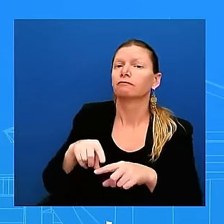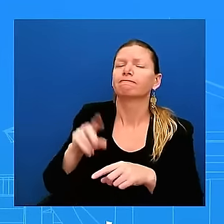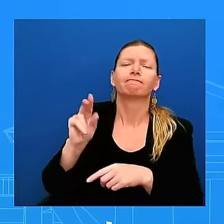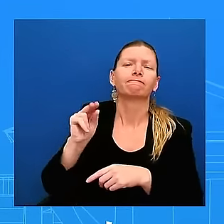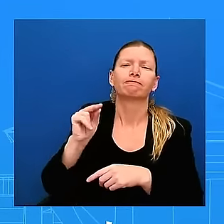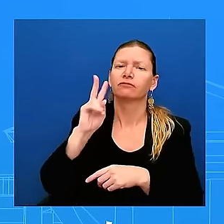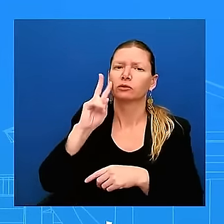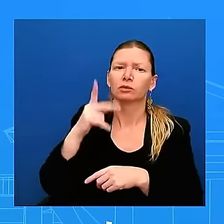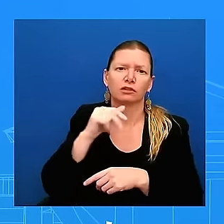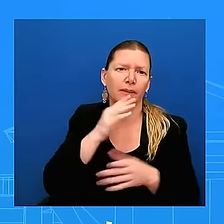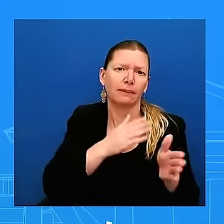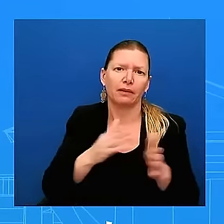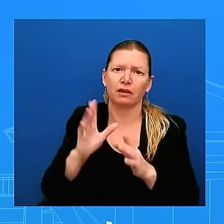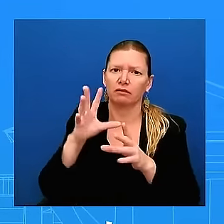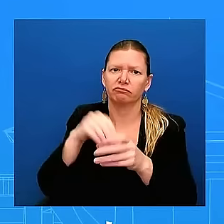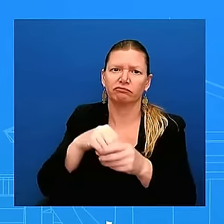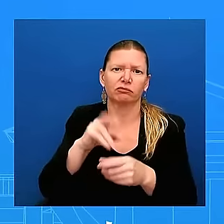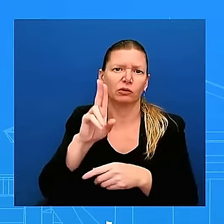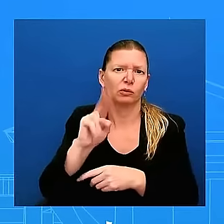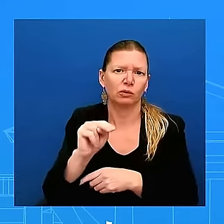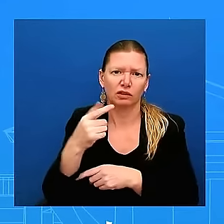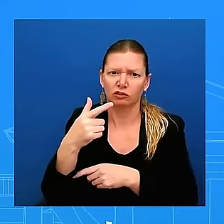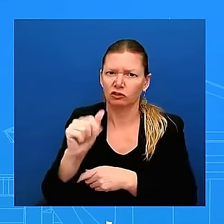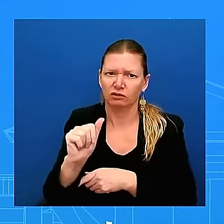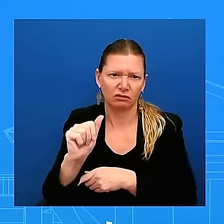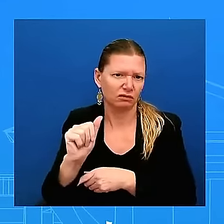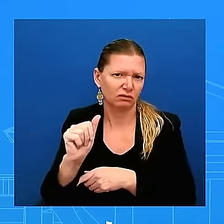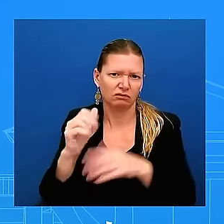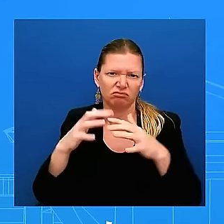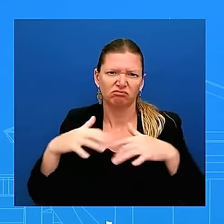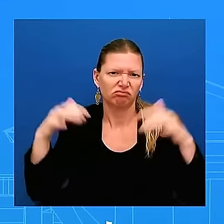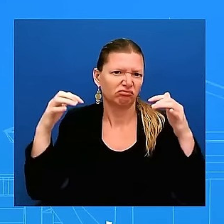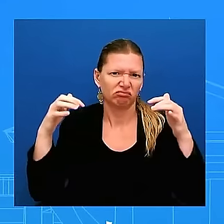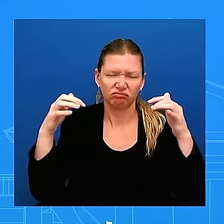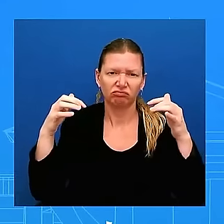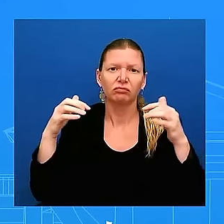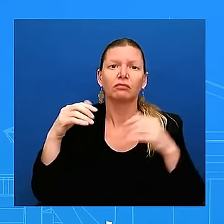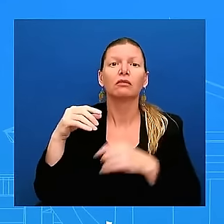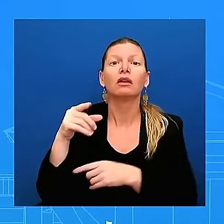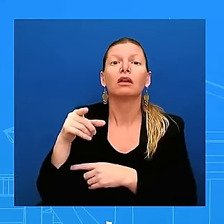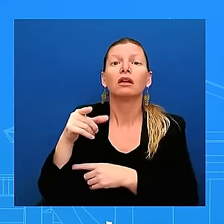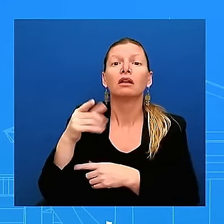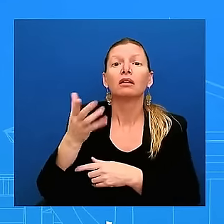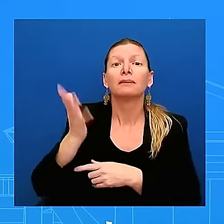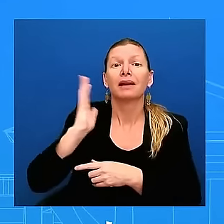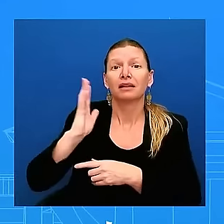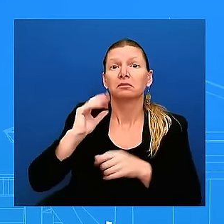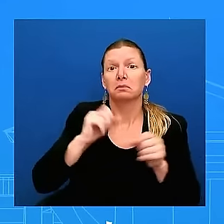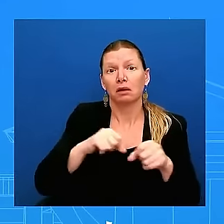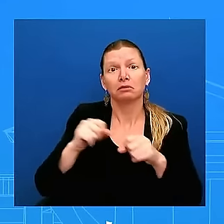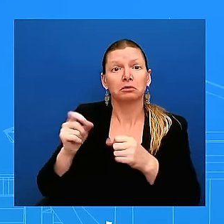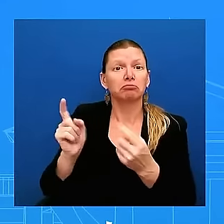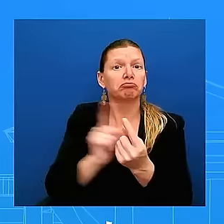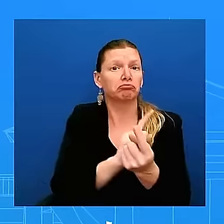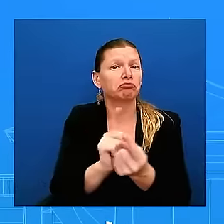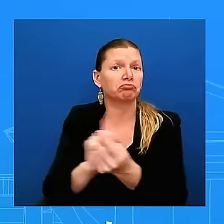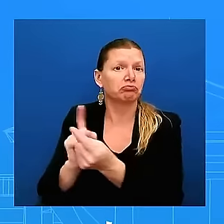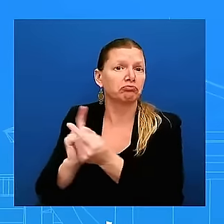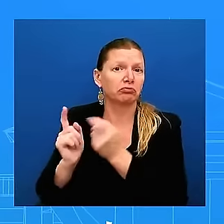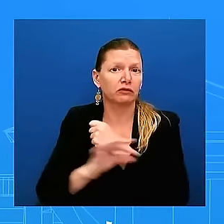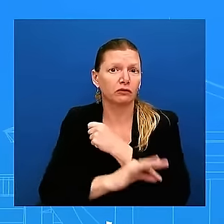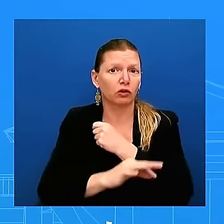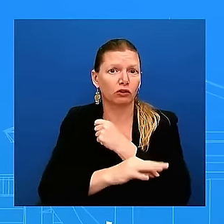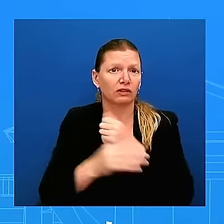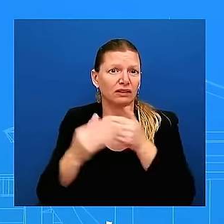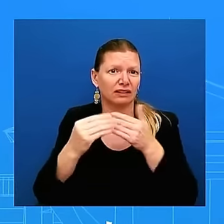foreign uh foreign leaders here in washington dc next week uh but i don't have anything to announce or further to announce on her is that a conscious decision